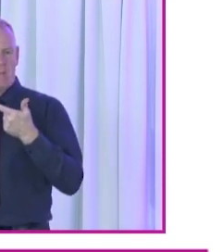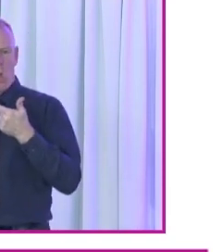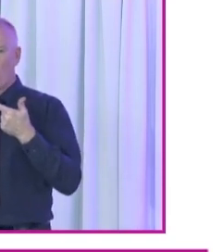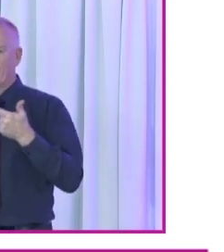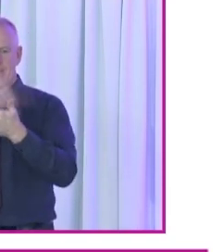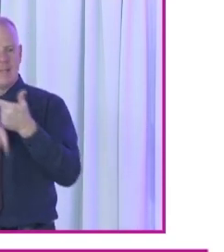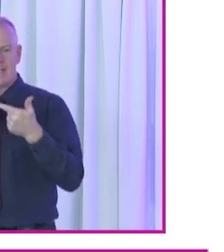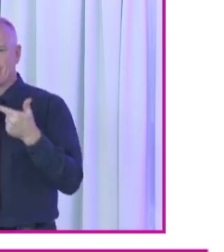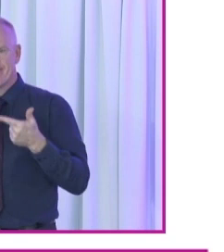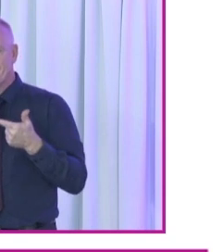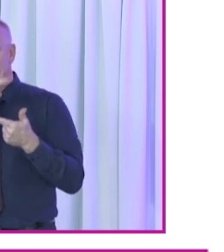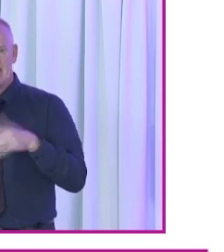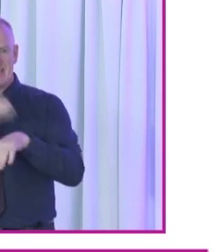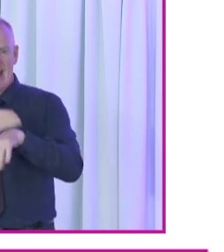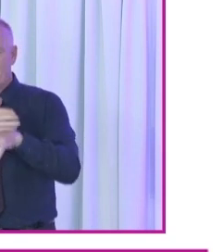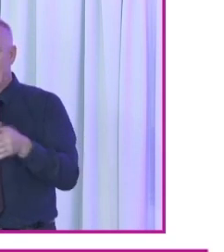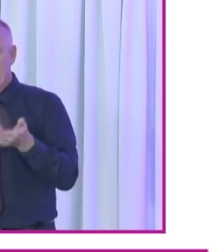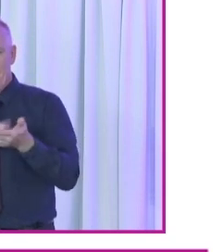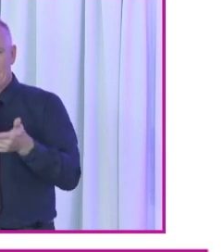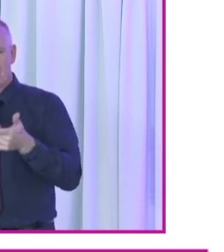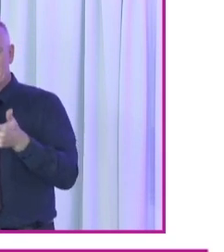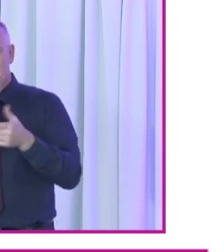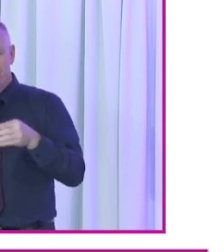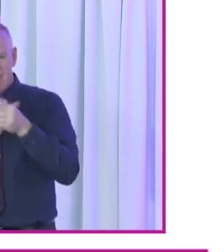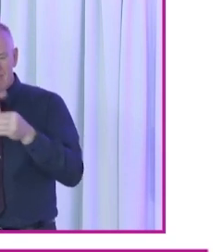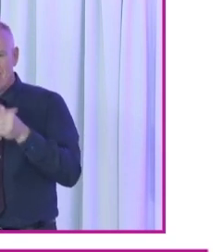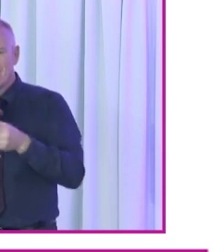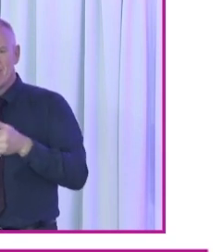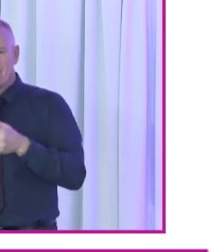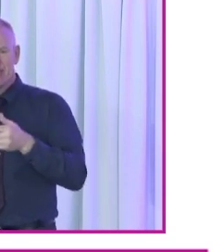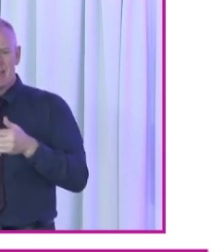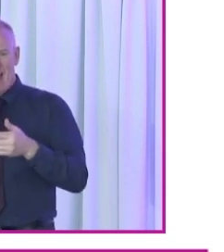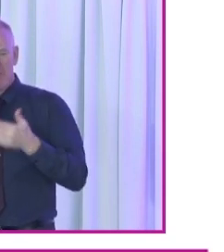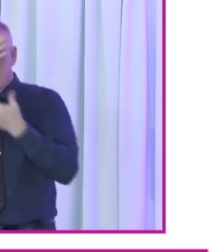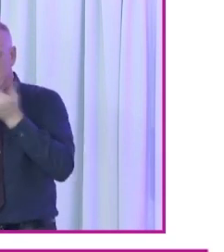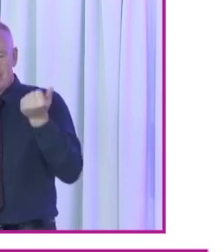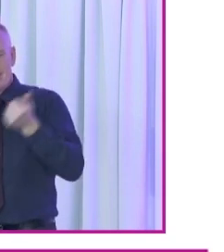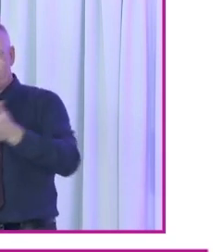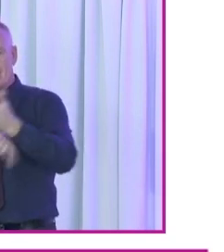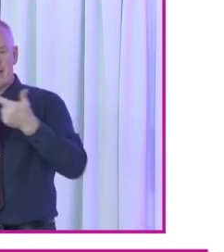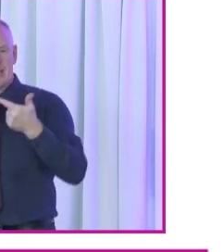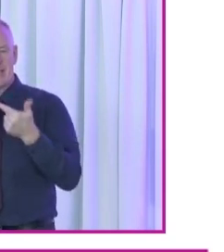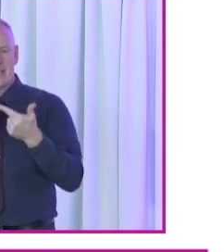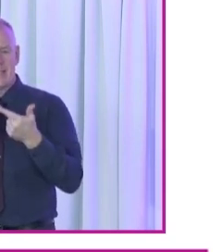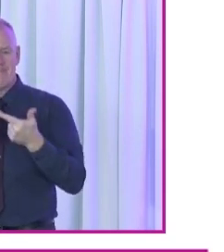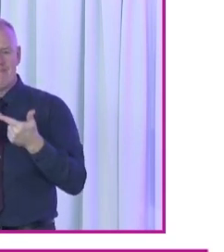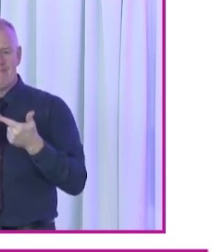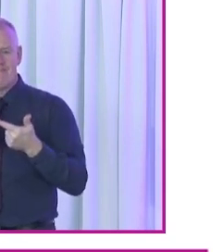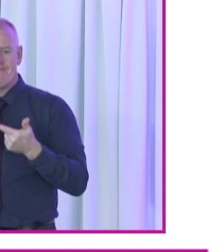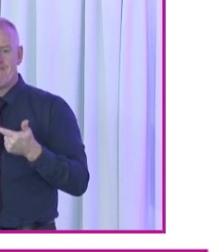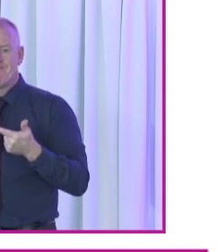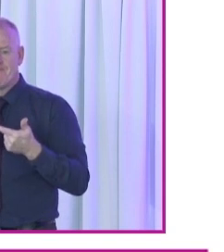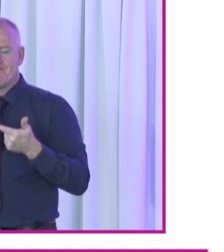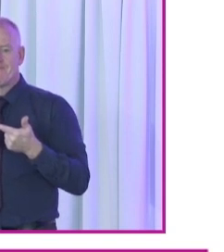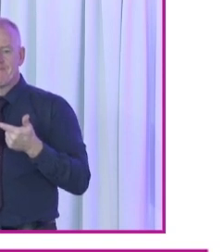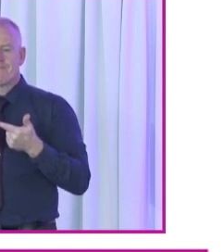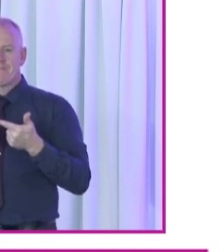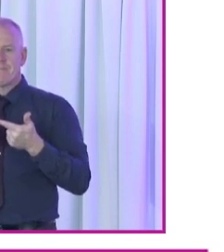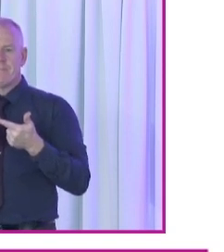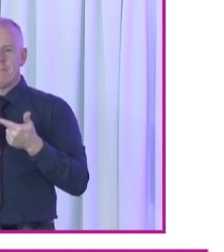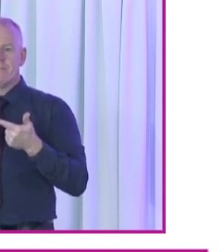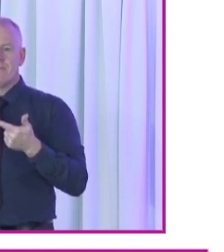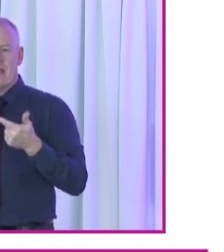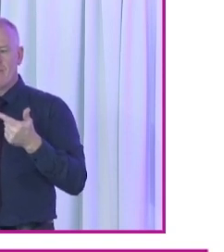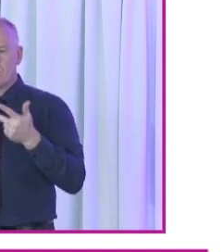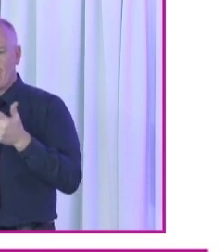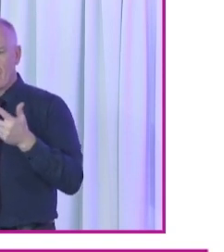and when I say that I'm actually talking about it within the polling stations, and the polling clerks. And also of